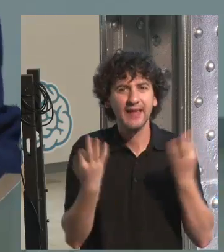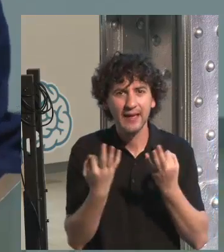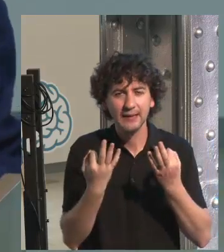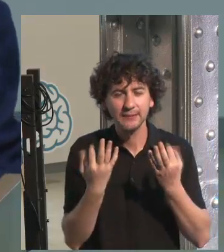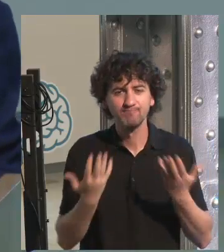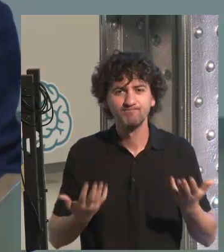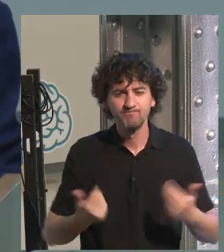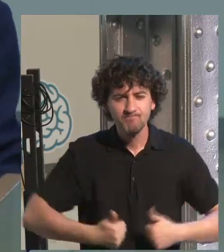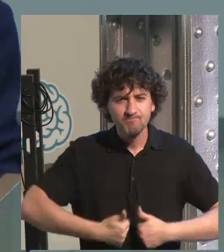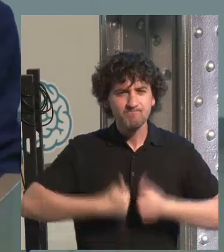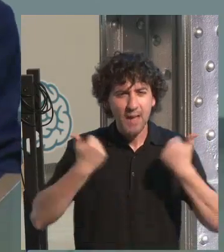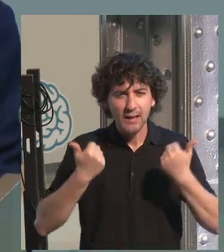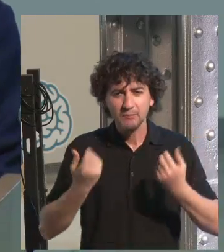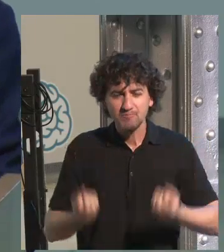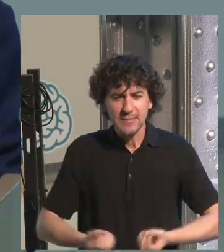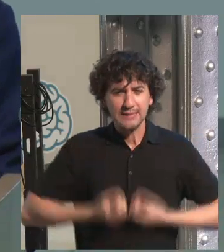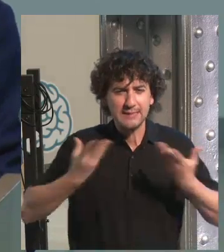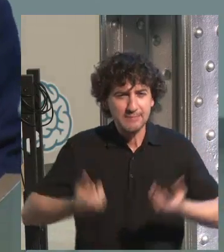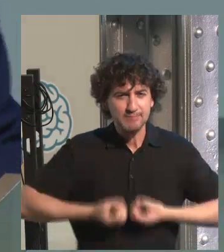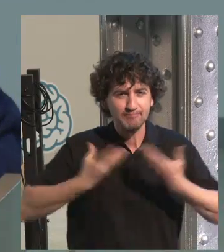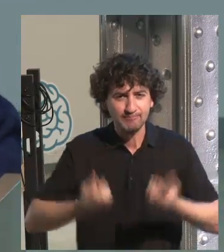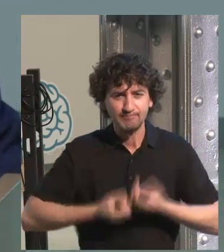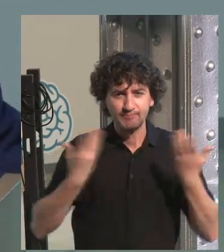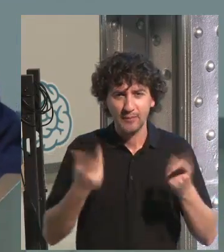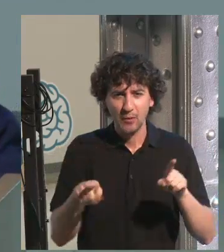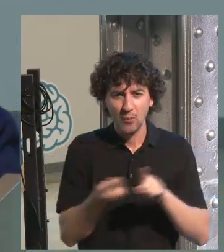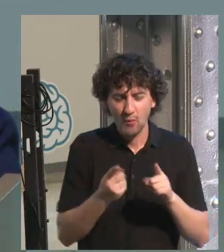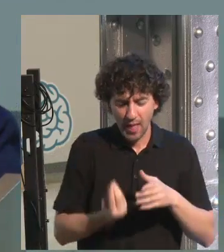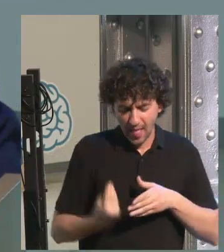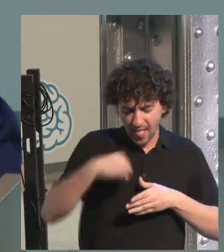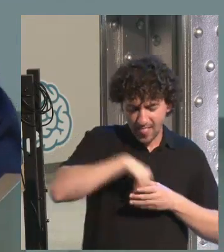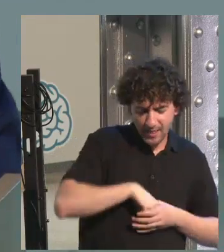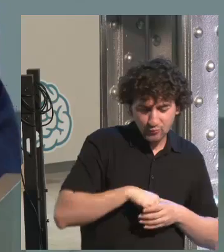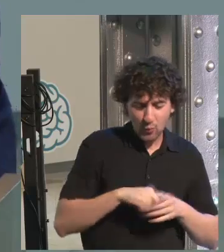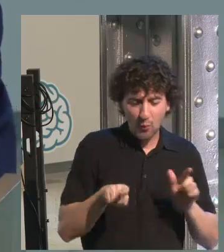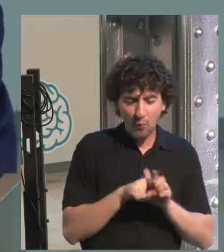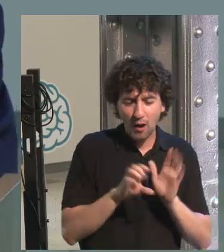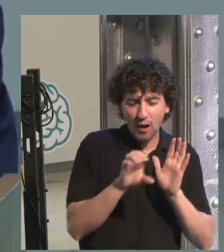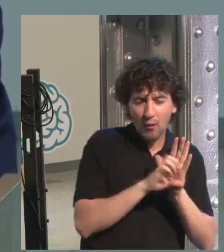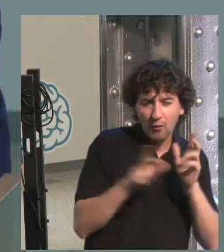closed in a room when at that time of the life, what a